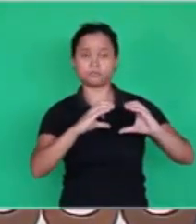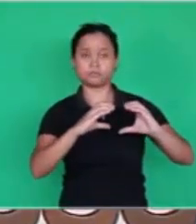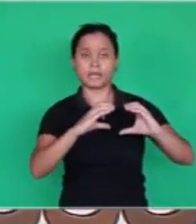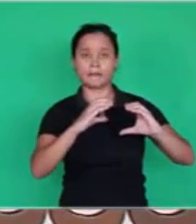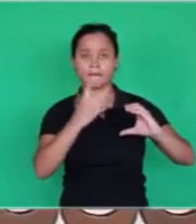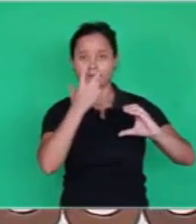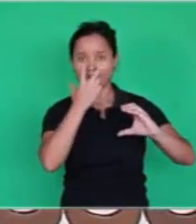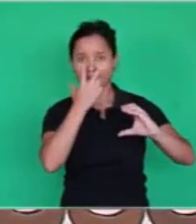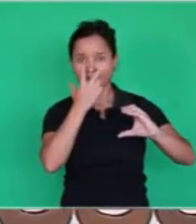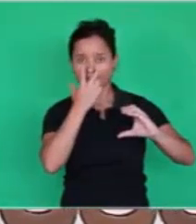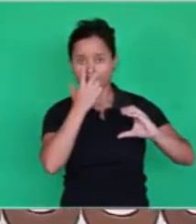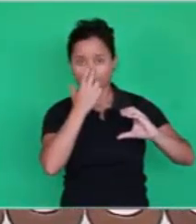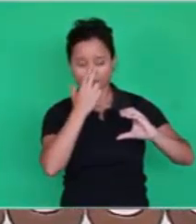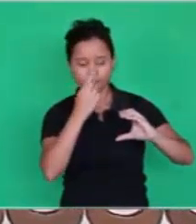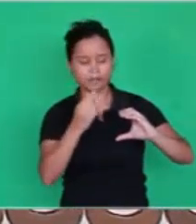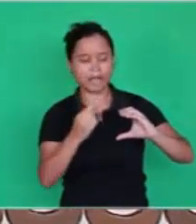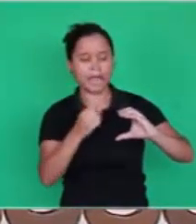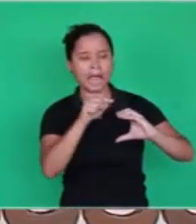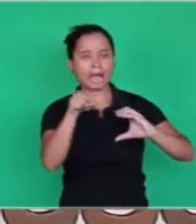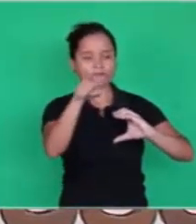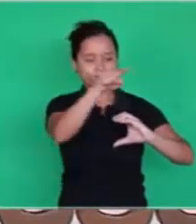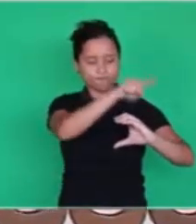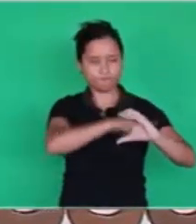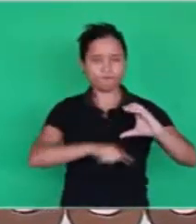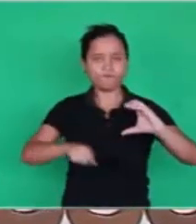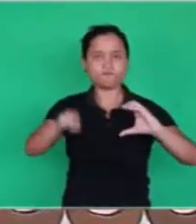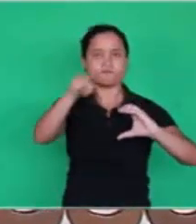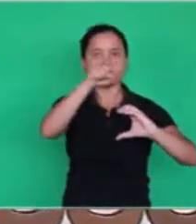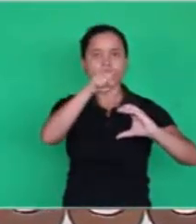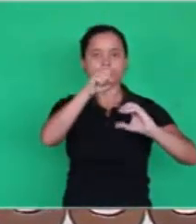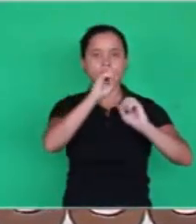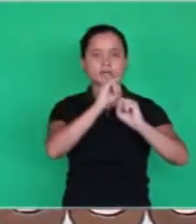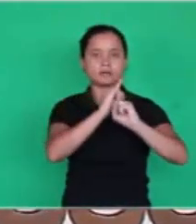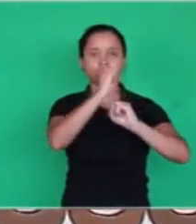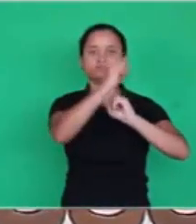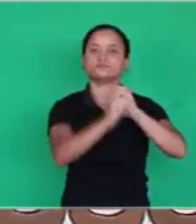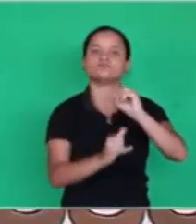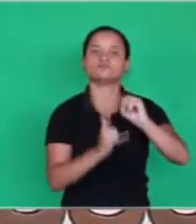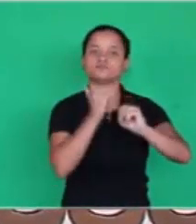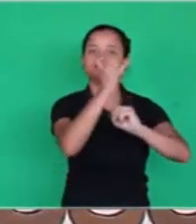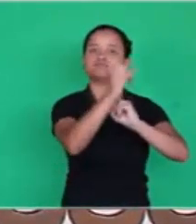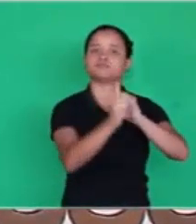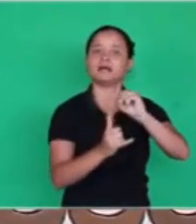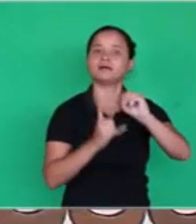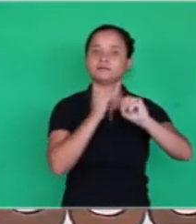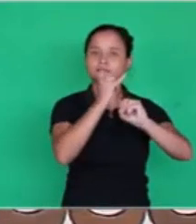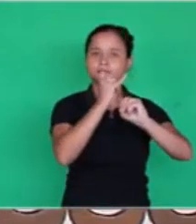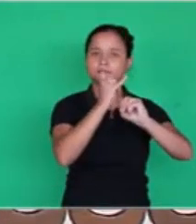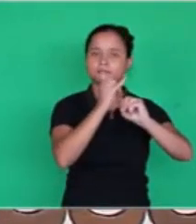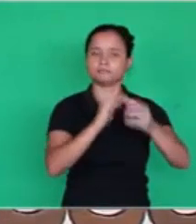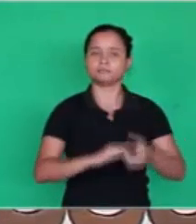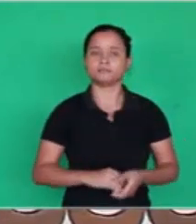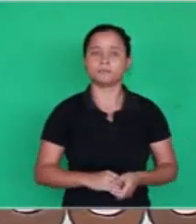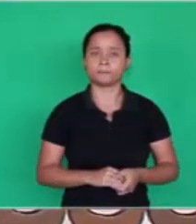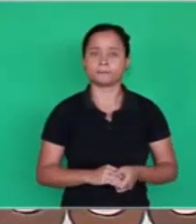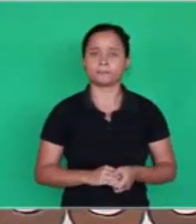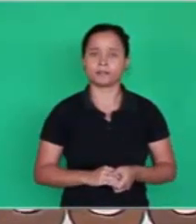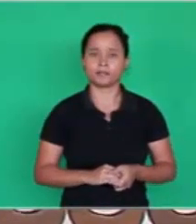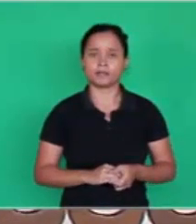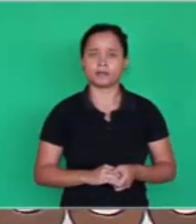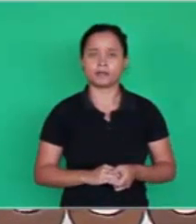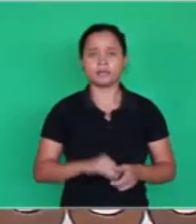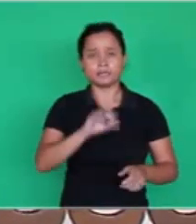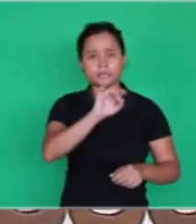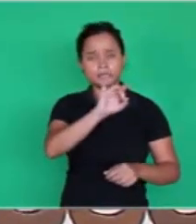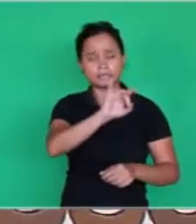This spacial structure is made of atoms. That's why it's called atomic spatial structure. Each metal